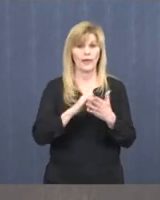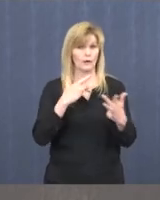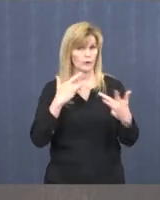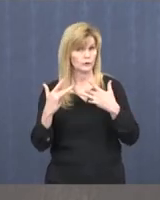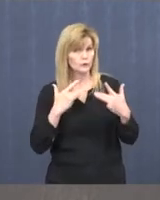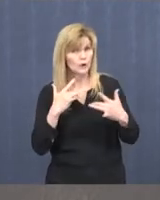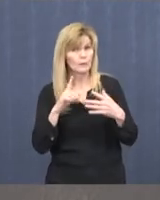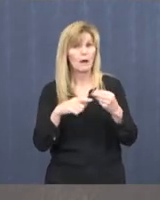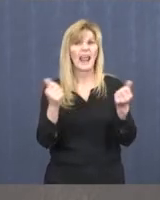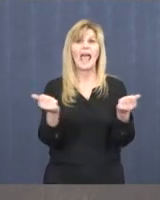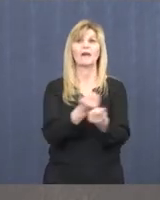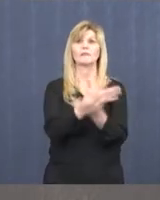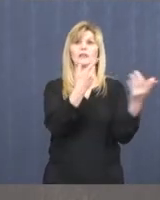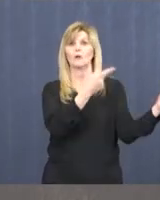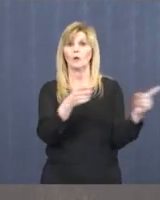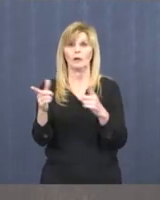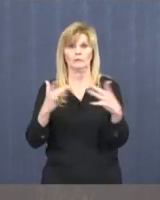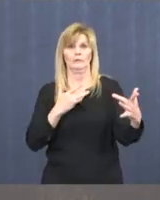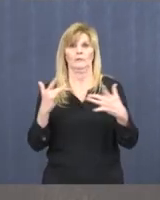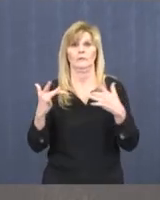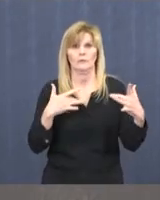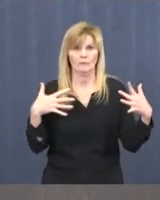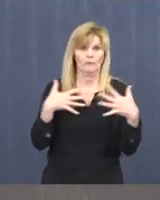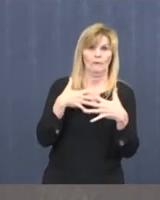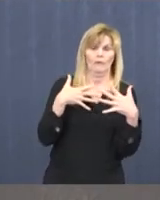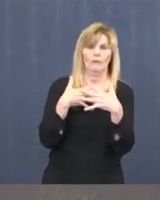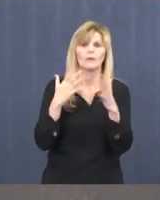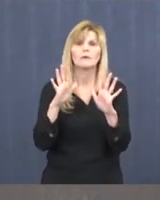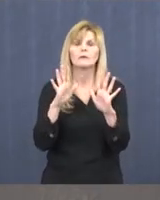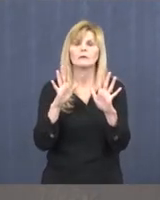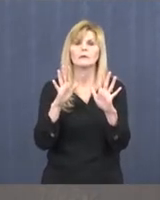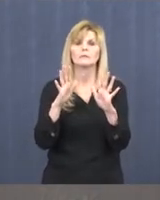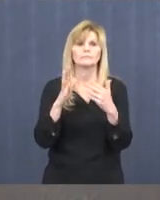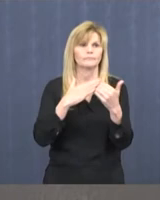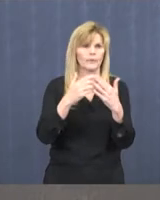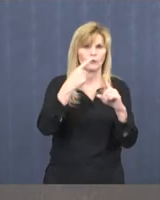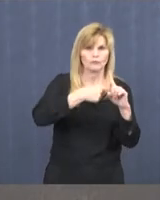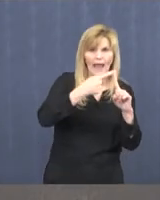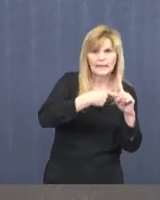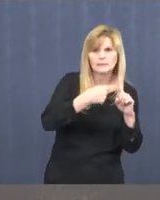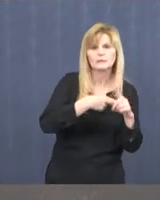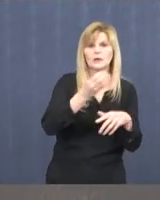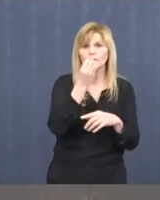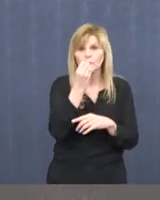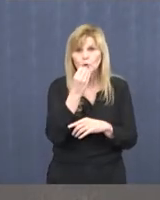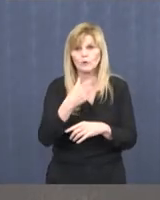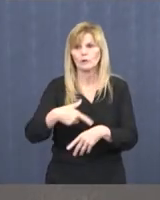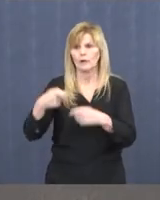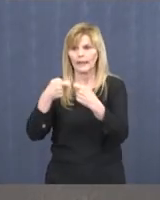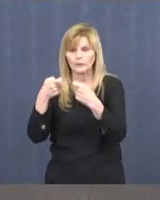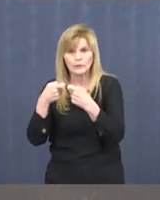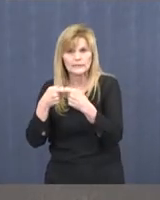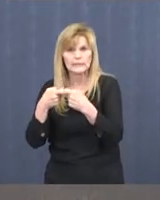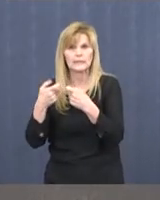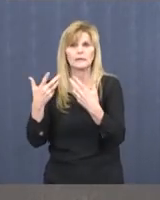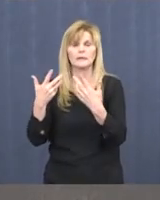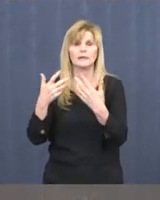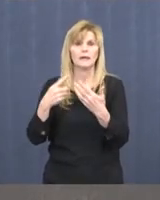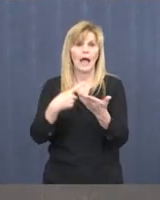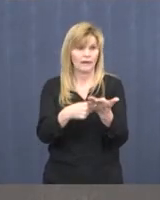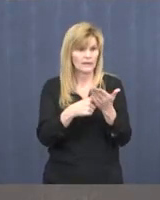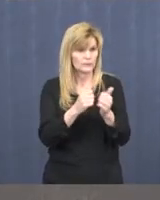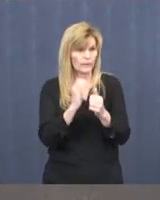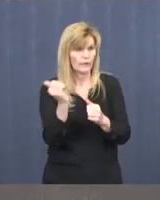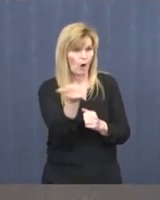everything going on, be it tumult regarding rent, regarding food, regarding electricity, I've talked about